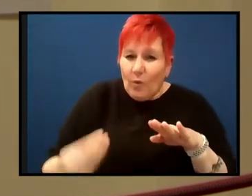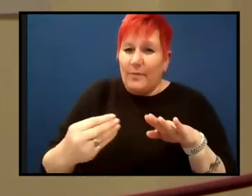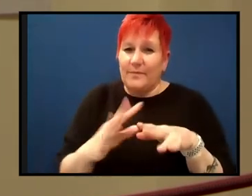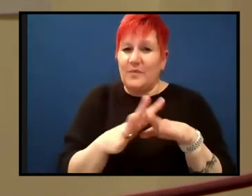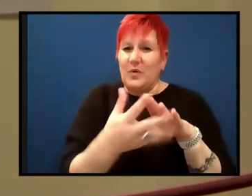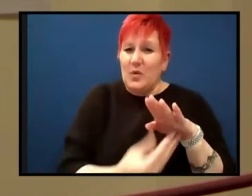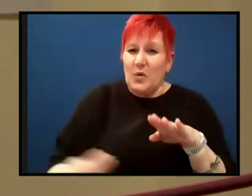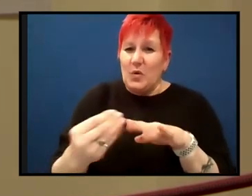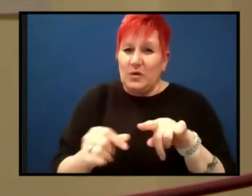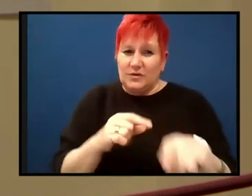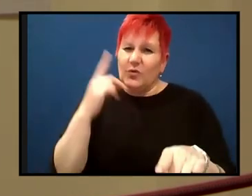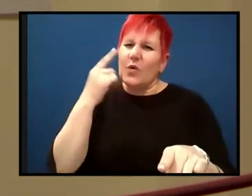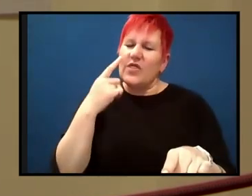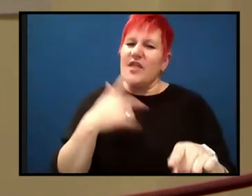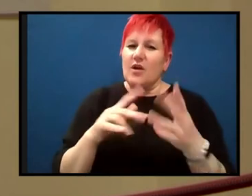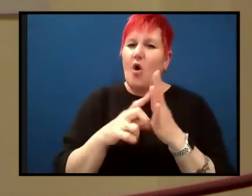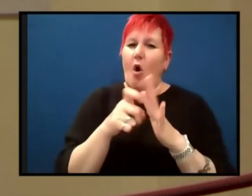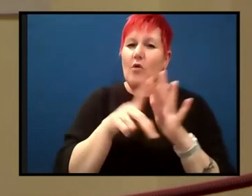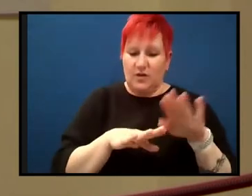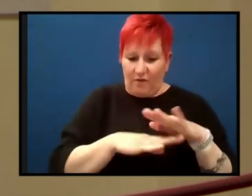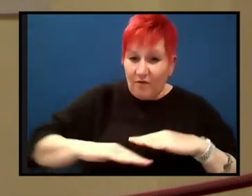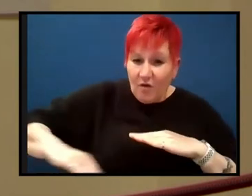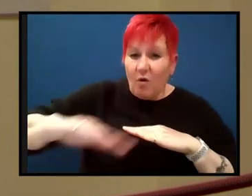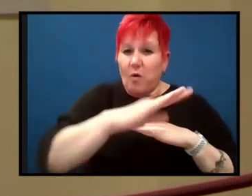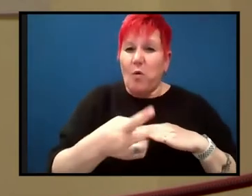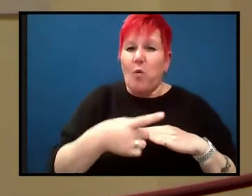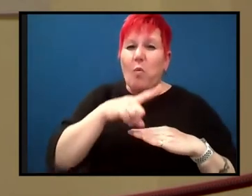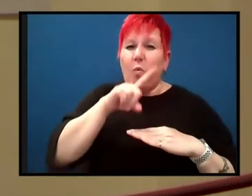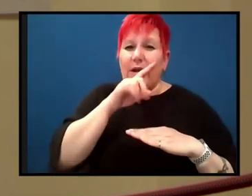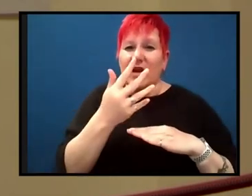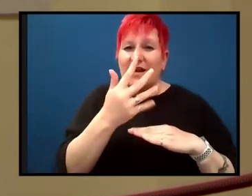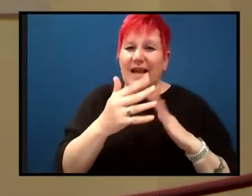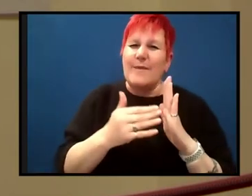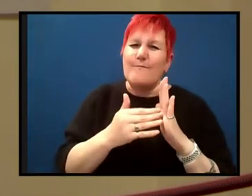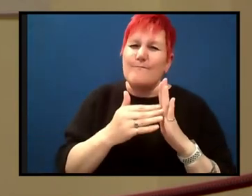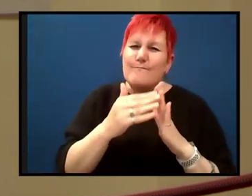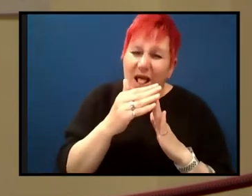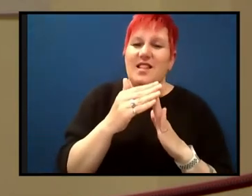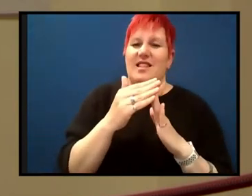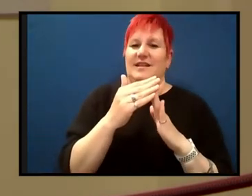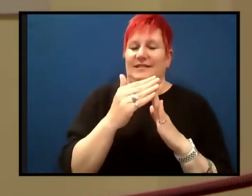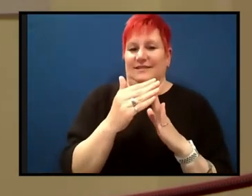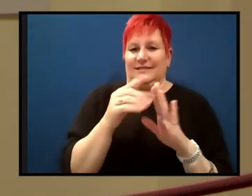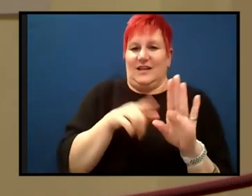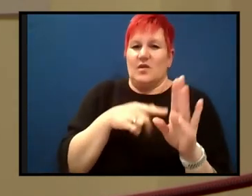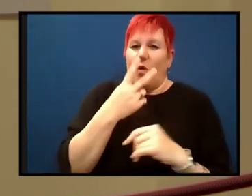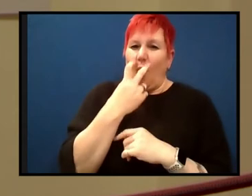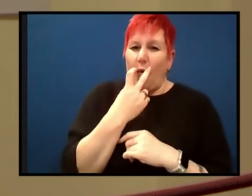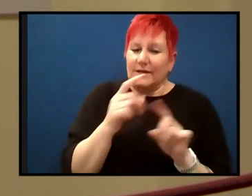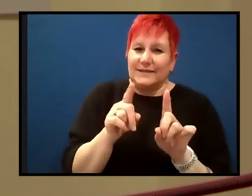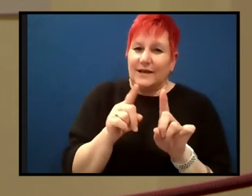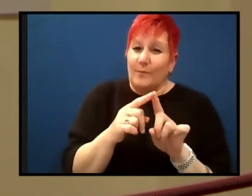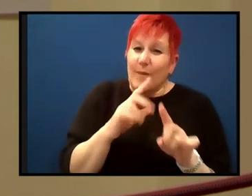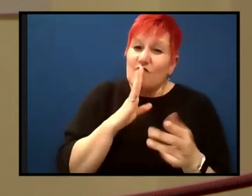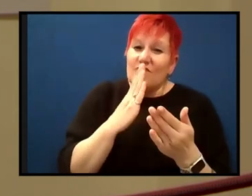190 million years old. Uh, and that is five percent of the age of the oldest rocks on earth and the continents.